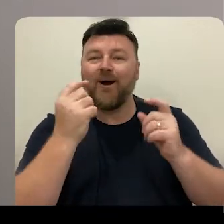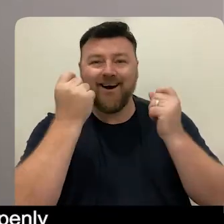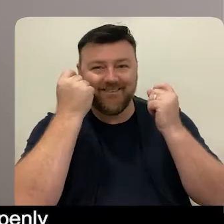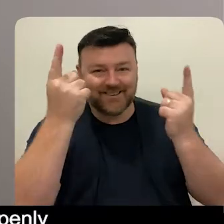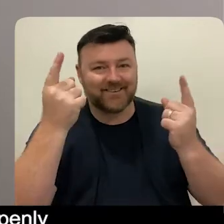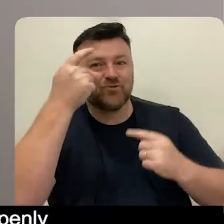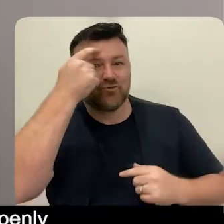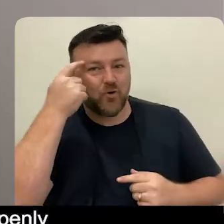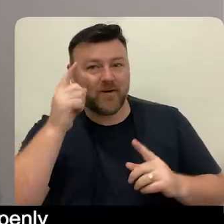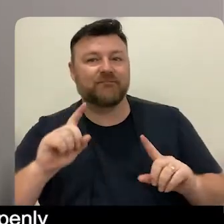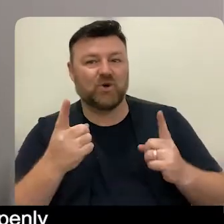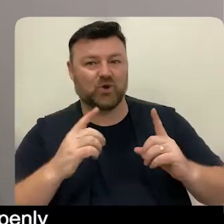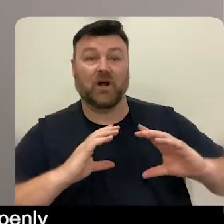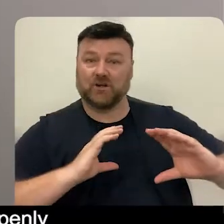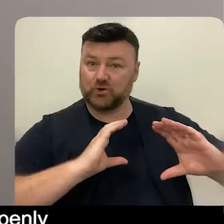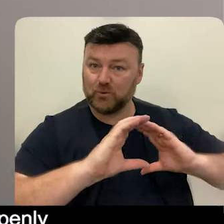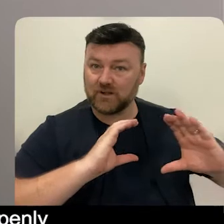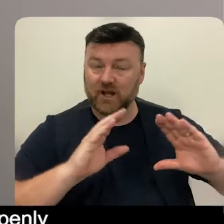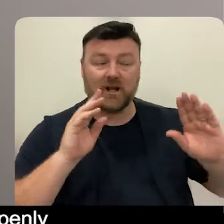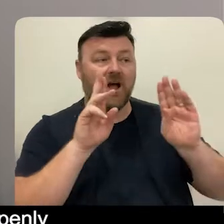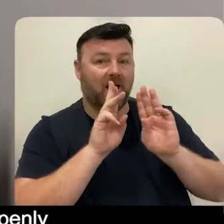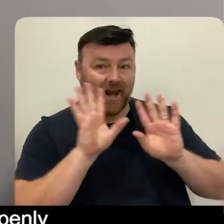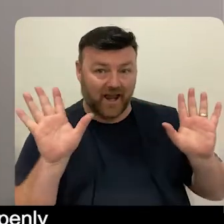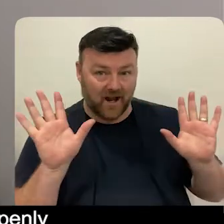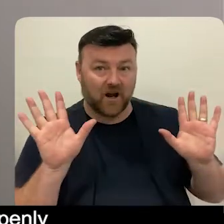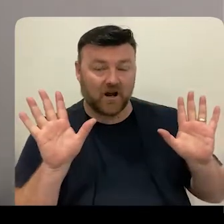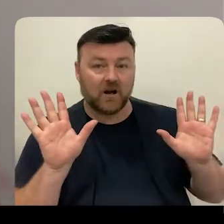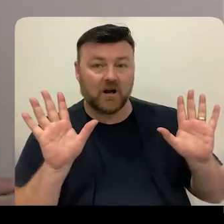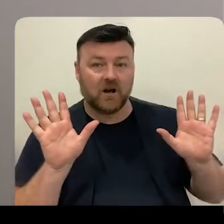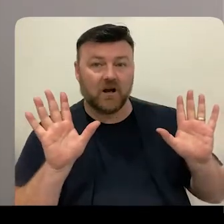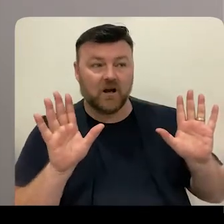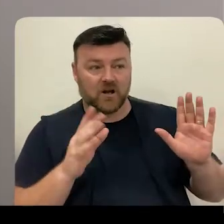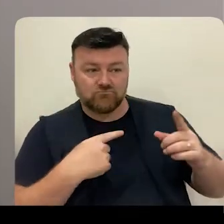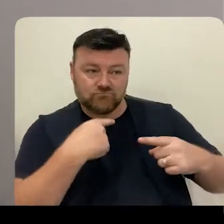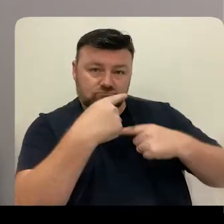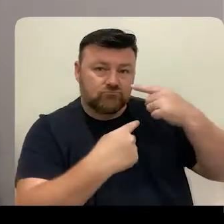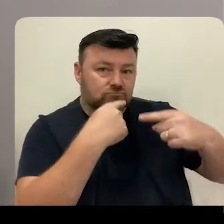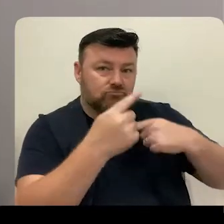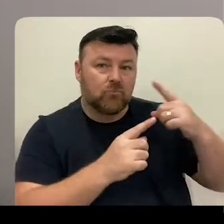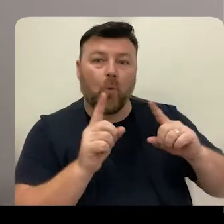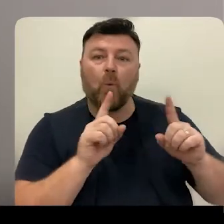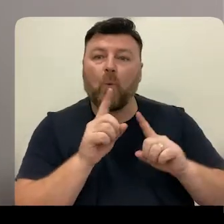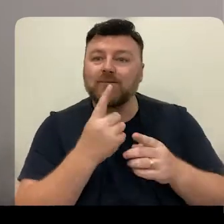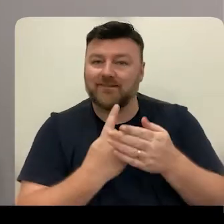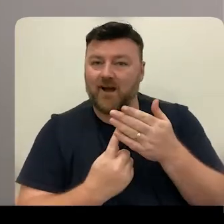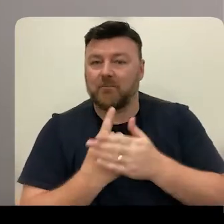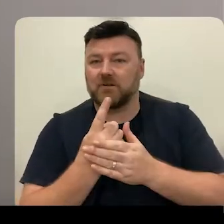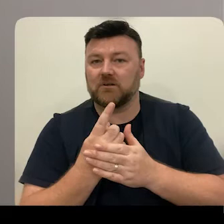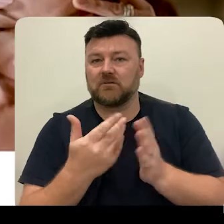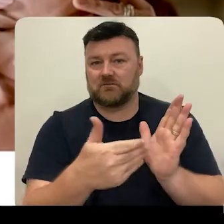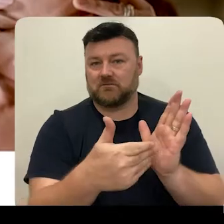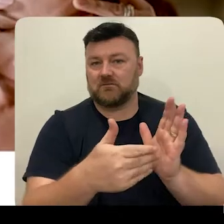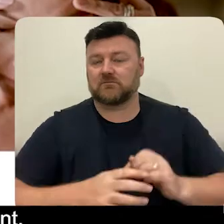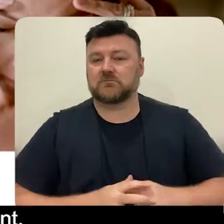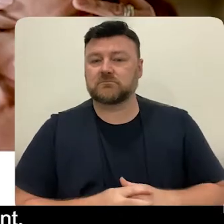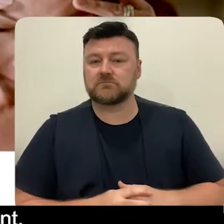That involves communicating very clearly and openly and painting the landscape to the person about what is happening.